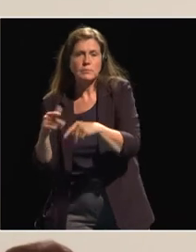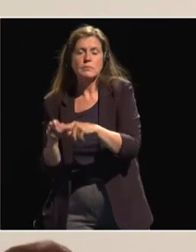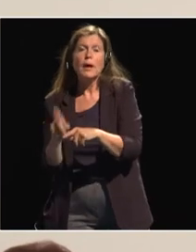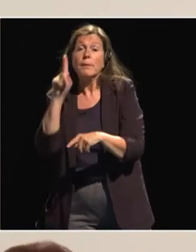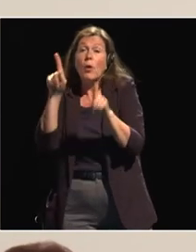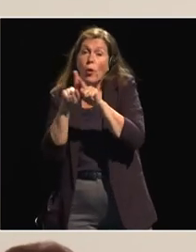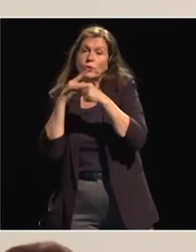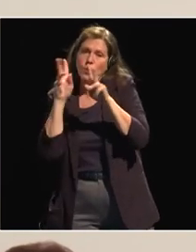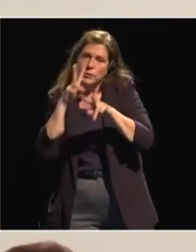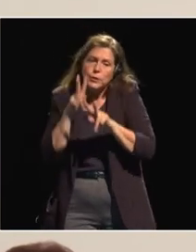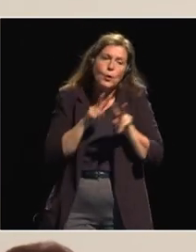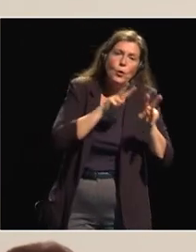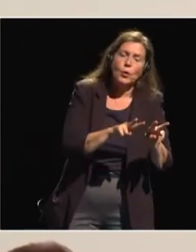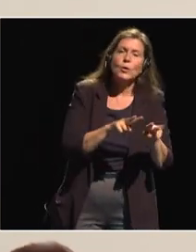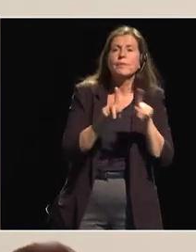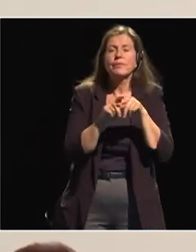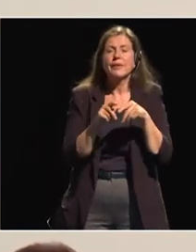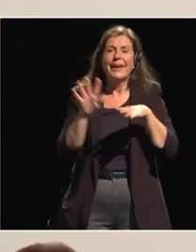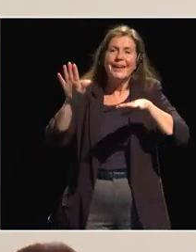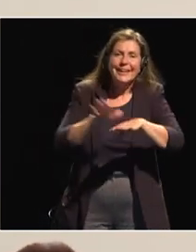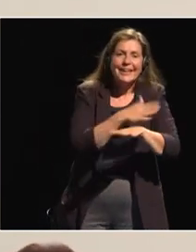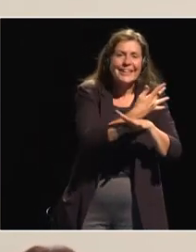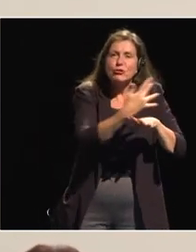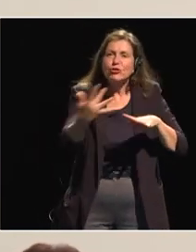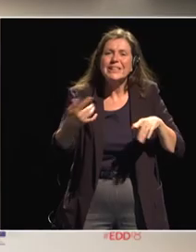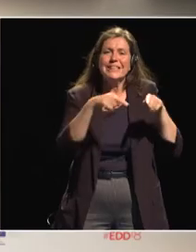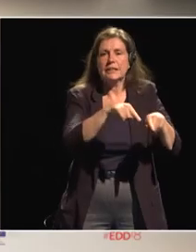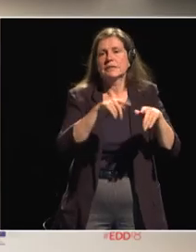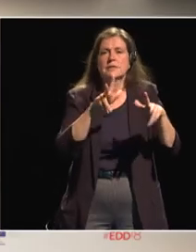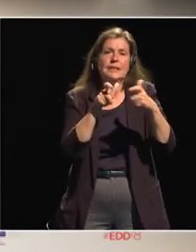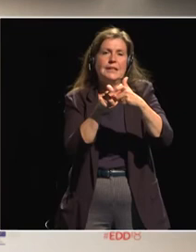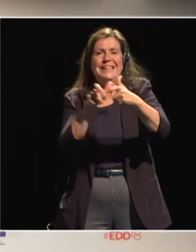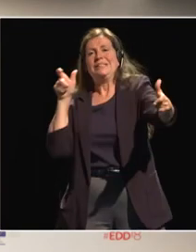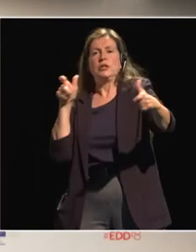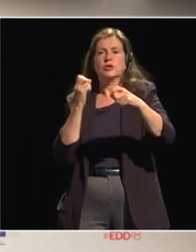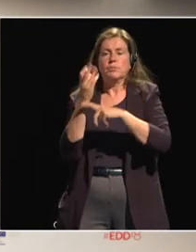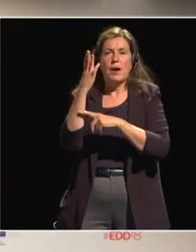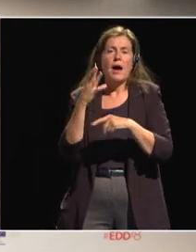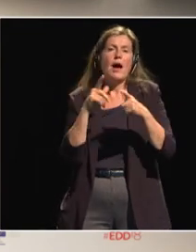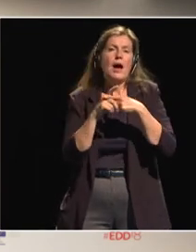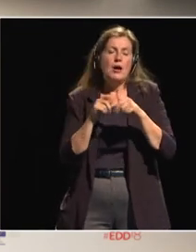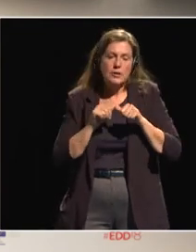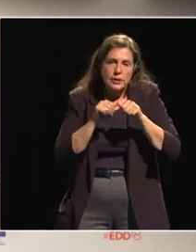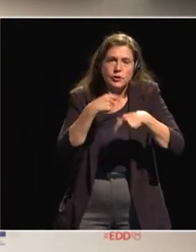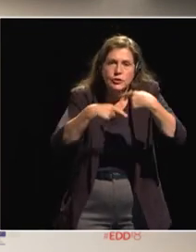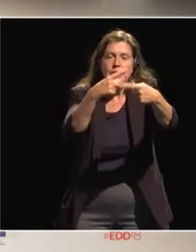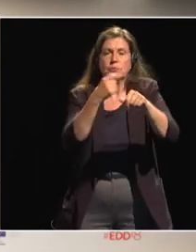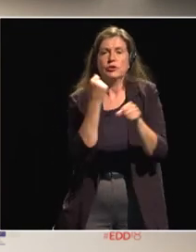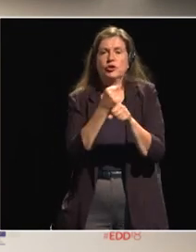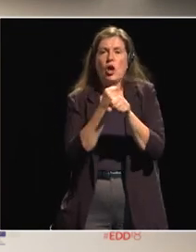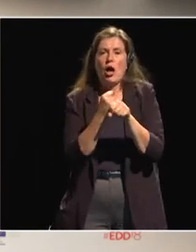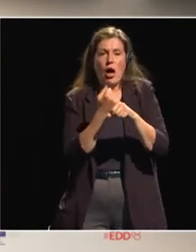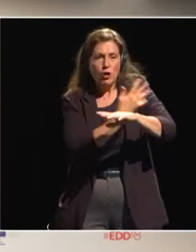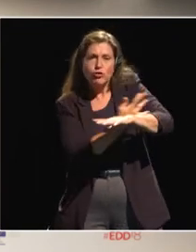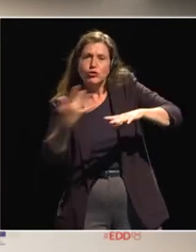possibility for the green industrial parks and the green jobs sustainable jobs so those